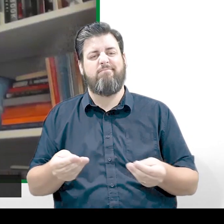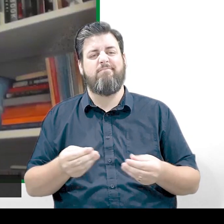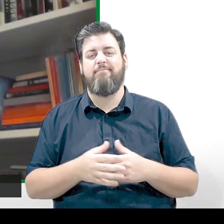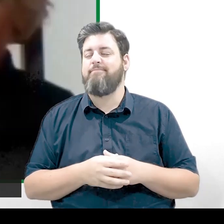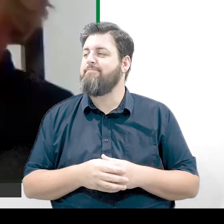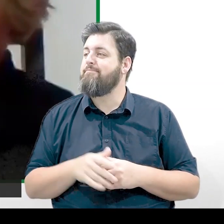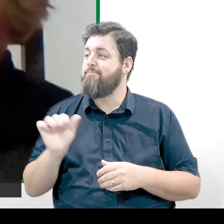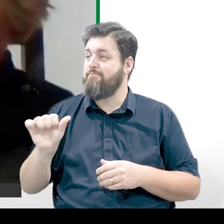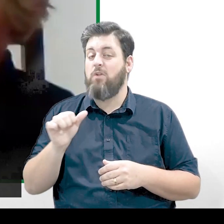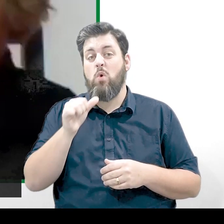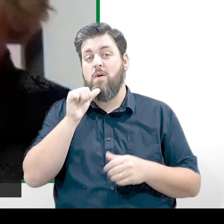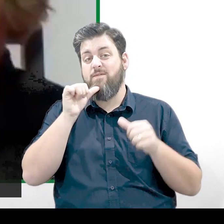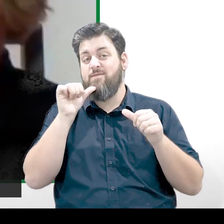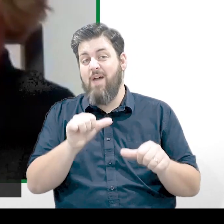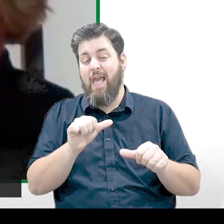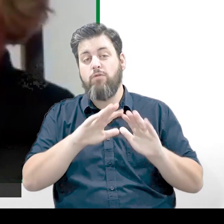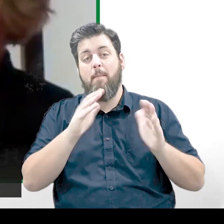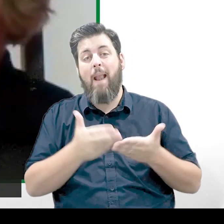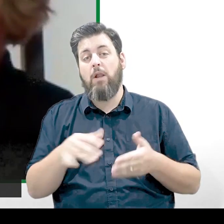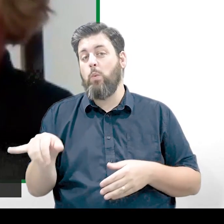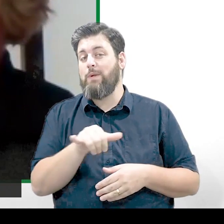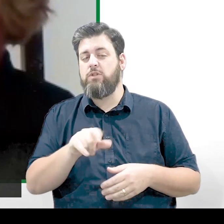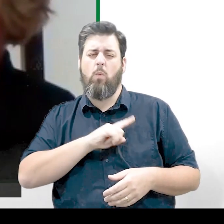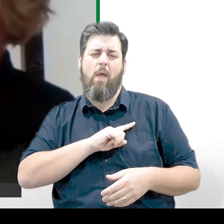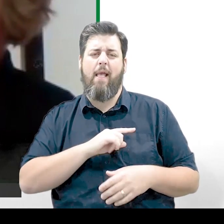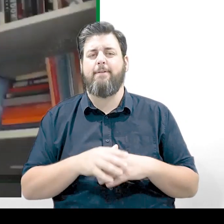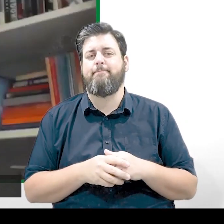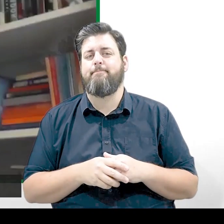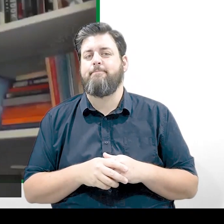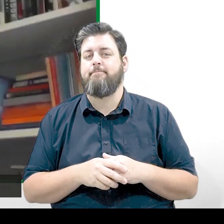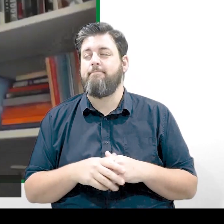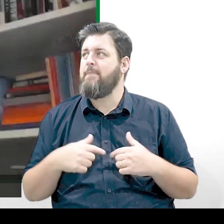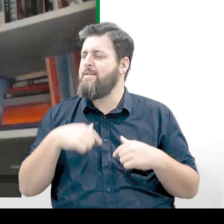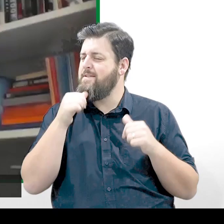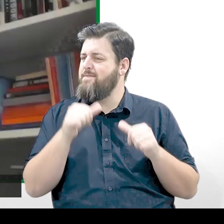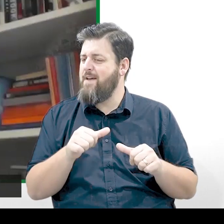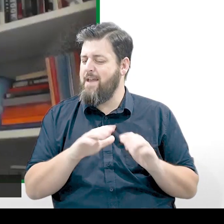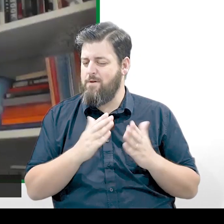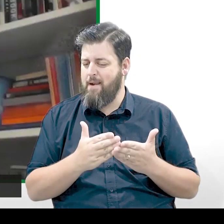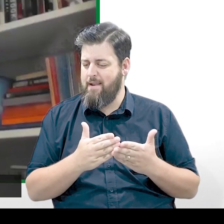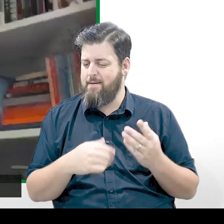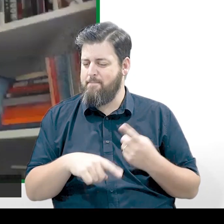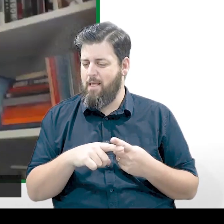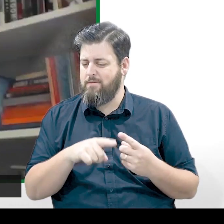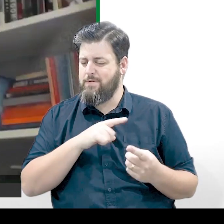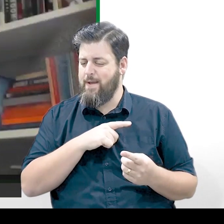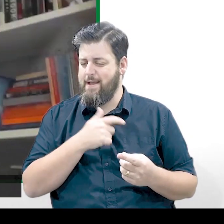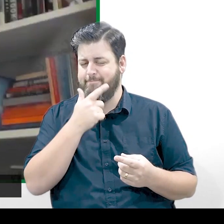do. What's your favorite planet and why? Which is my favorite planet and why?